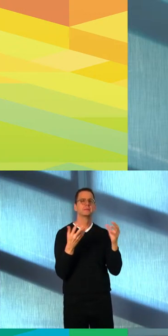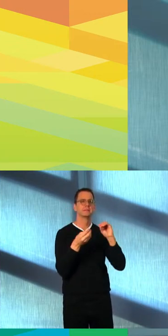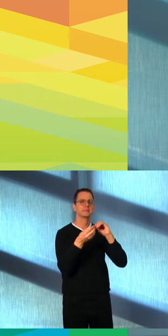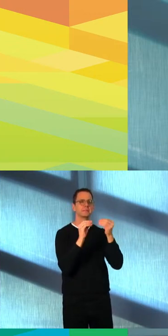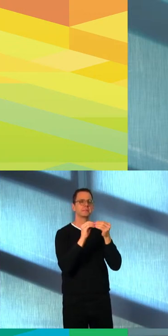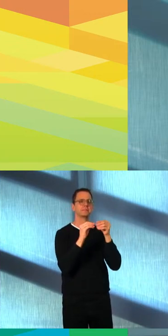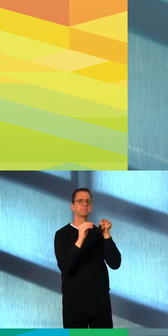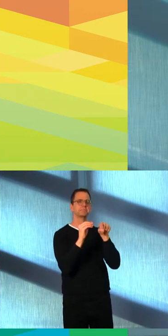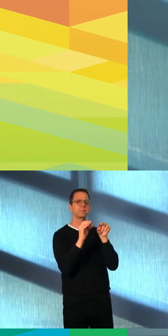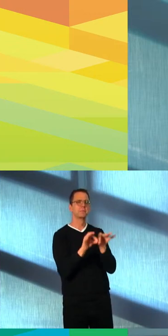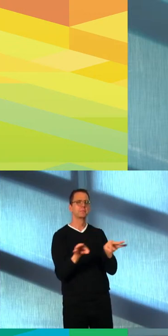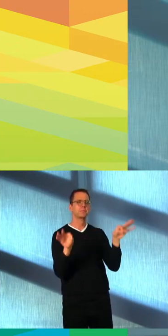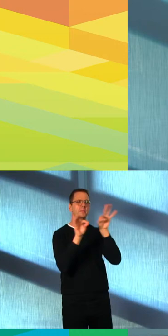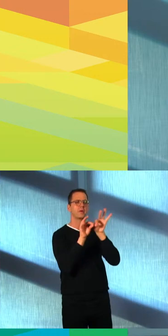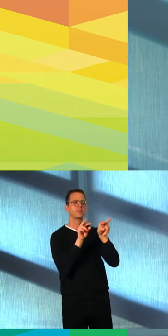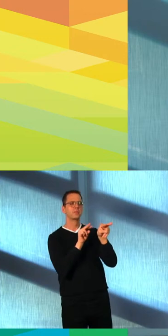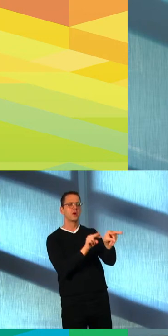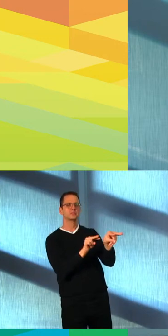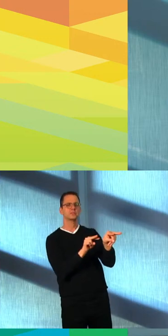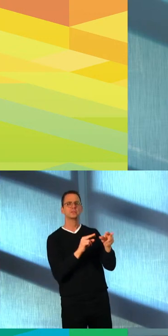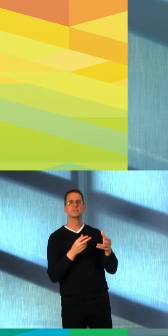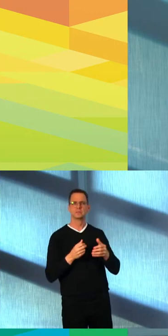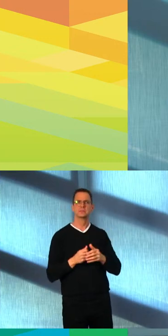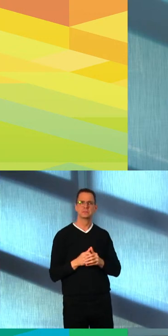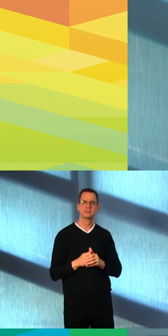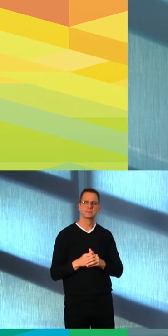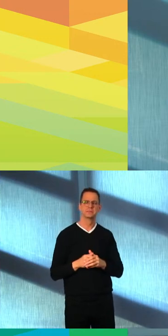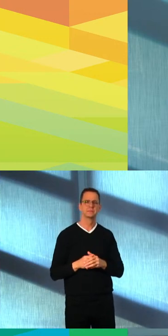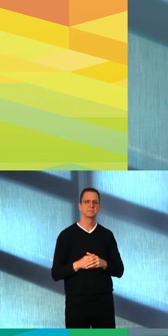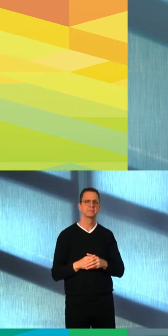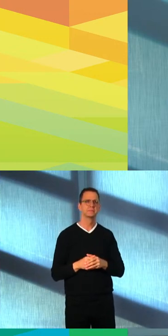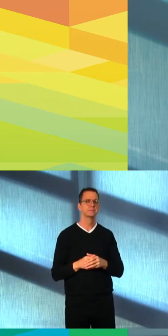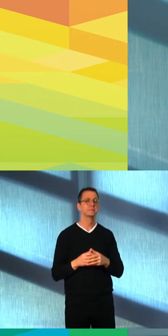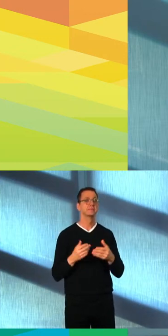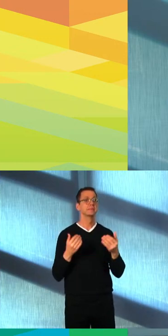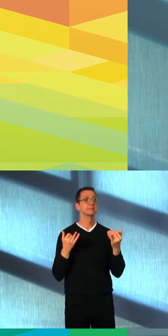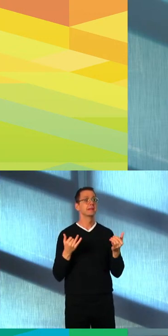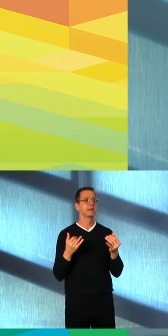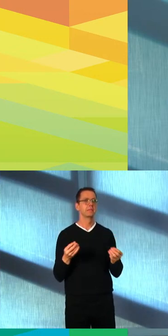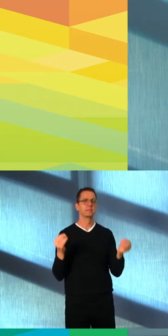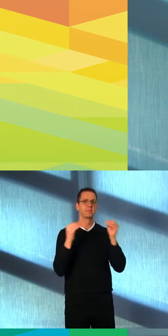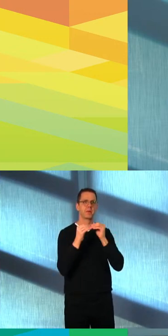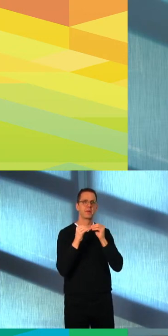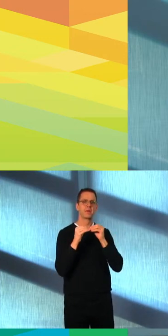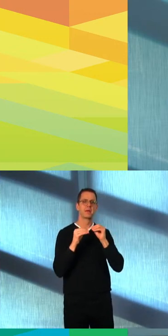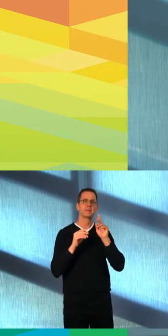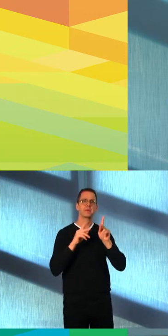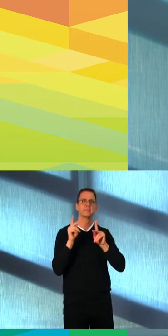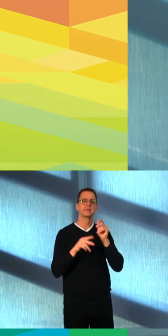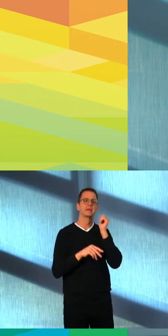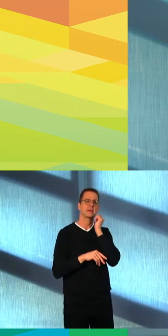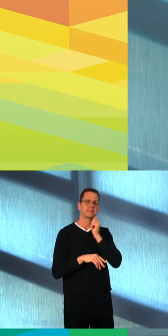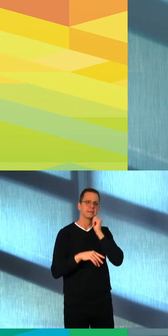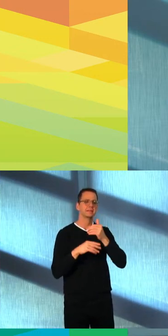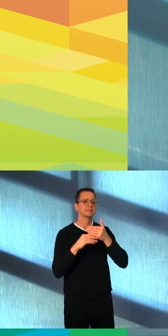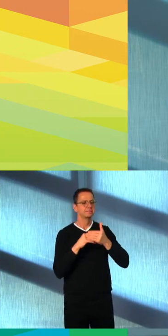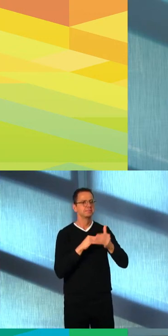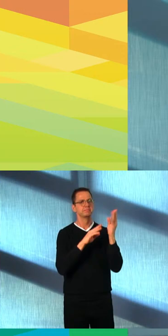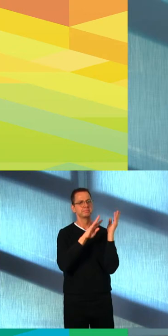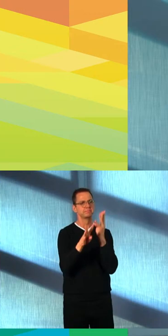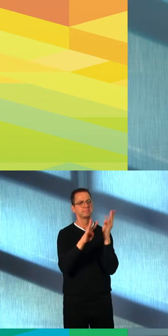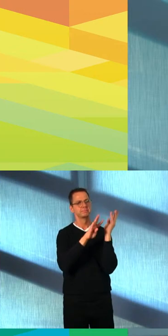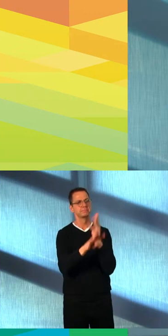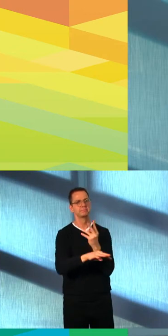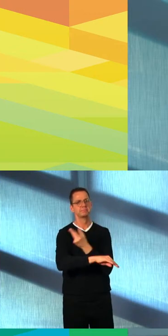vaccinated every day, and Edmontonians know the public health behaviors that keep everyone safe. We continue to